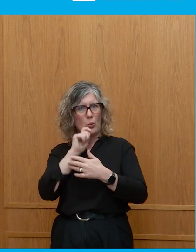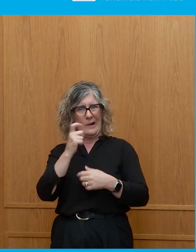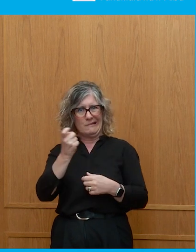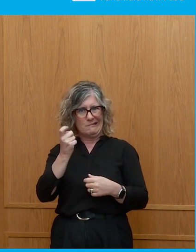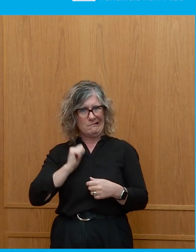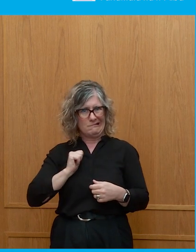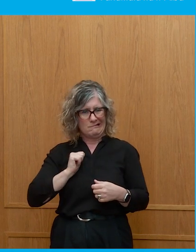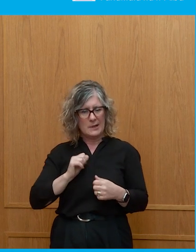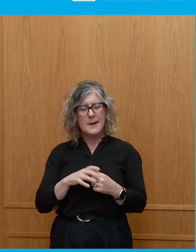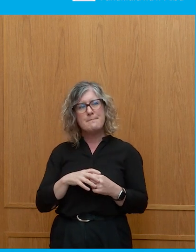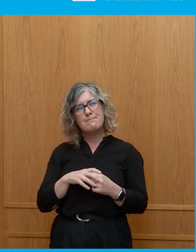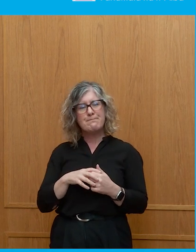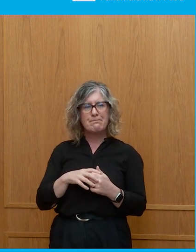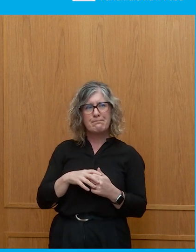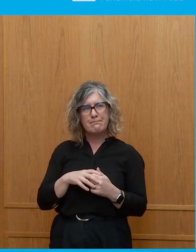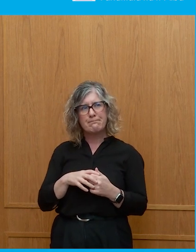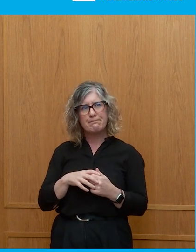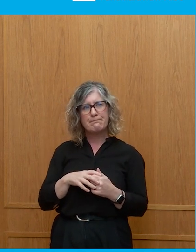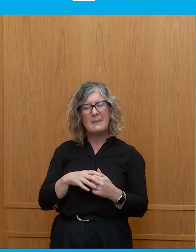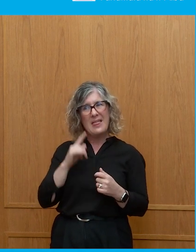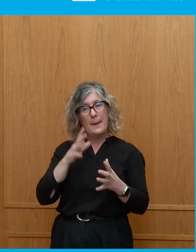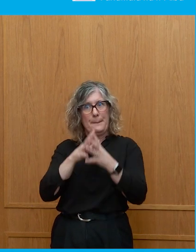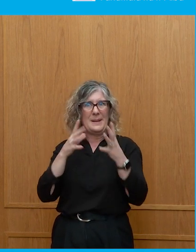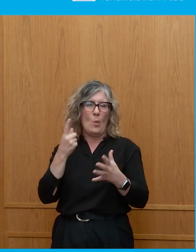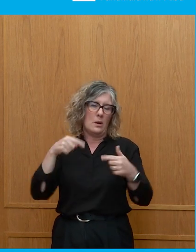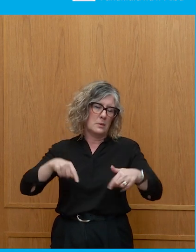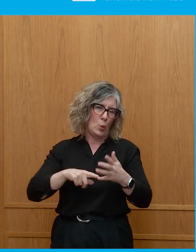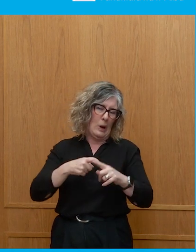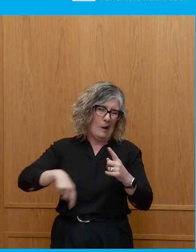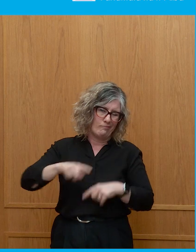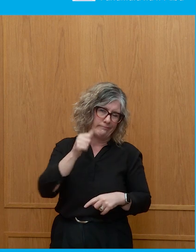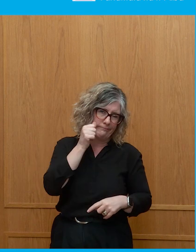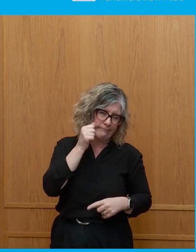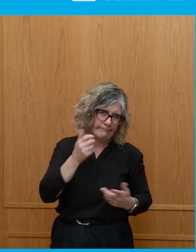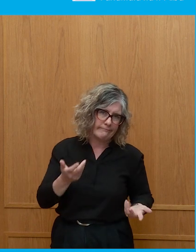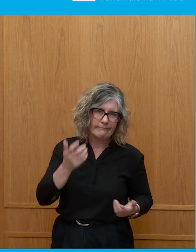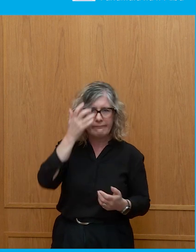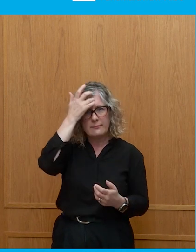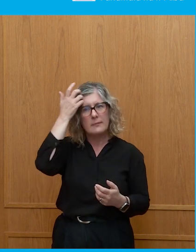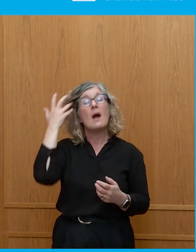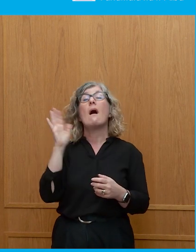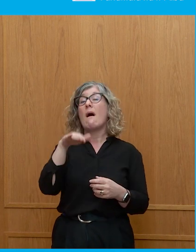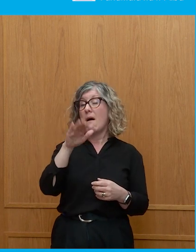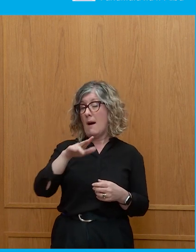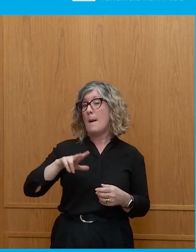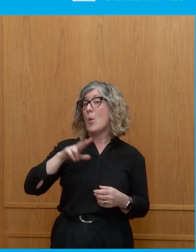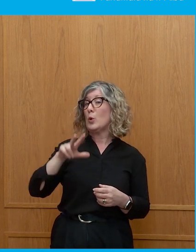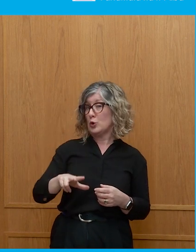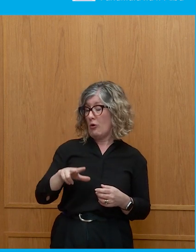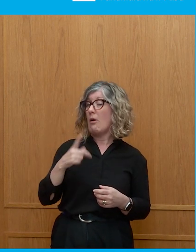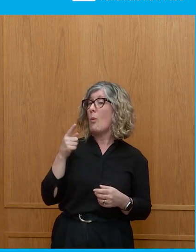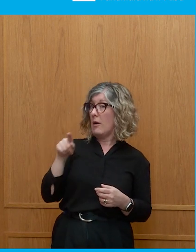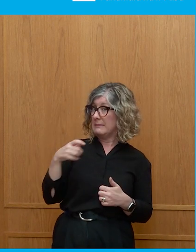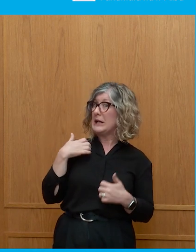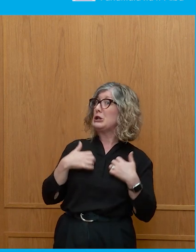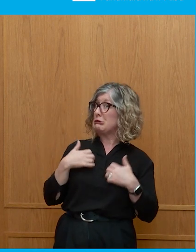You know, there was some of the big ones being the UK, which we're all kind of familiar with. I thought, I think actually Portugal was one of the most interesting elections